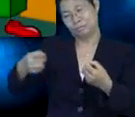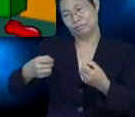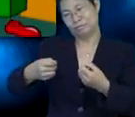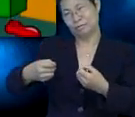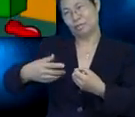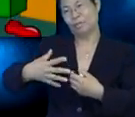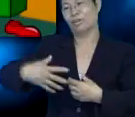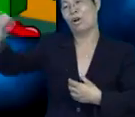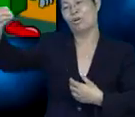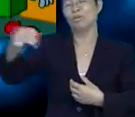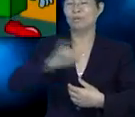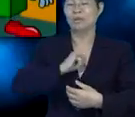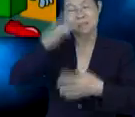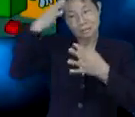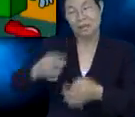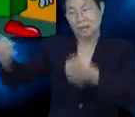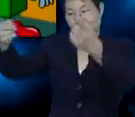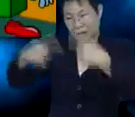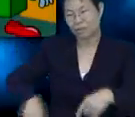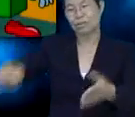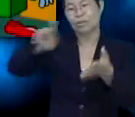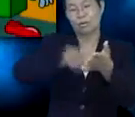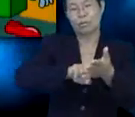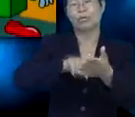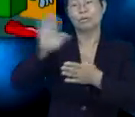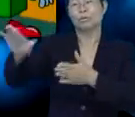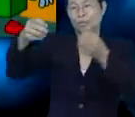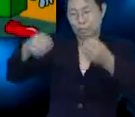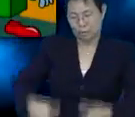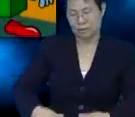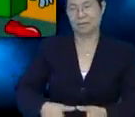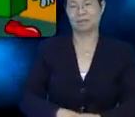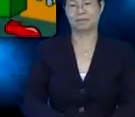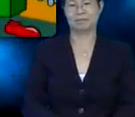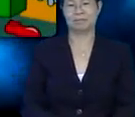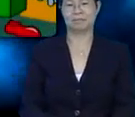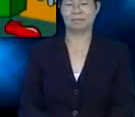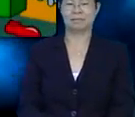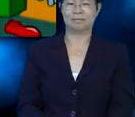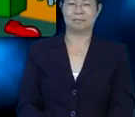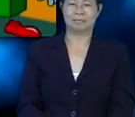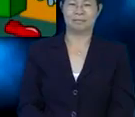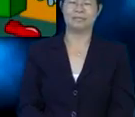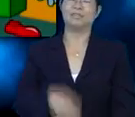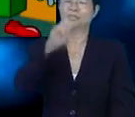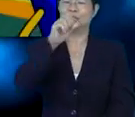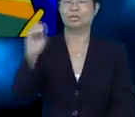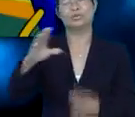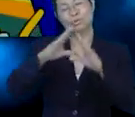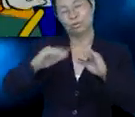you were gone. So, we decided to come here to report that you were missing.